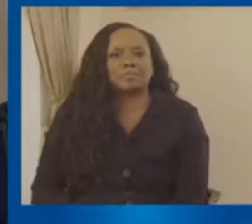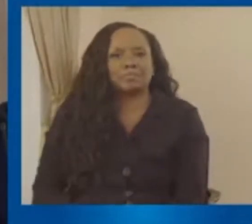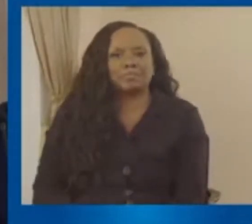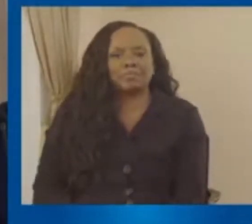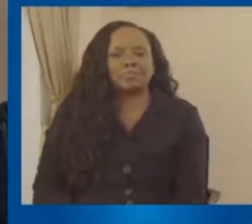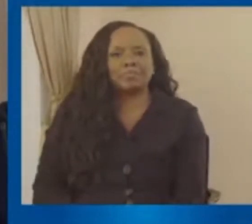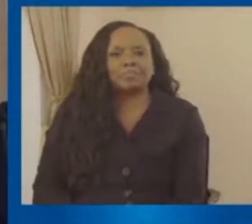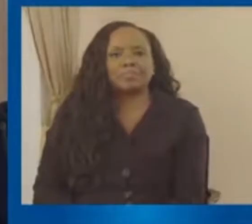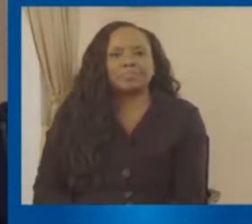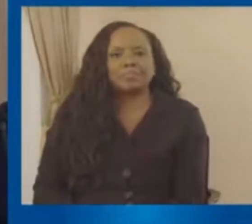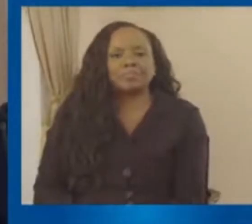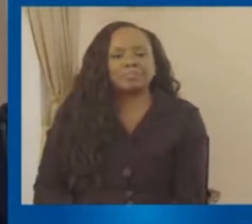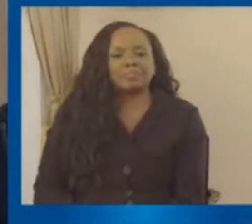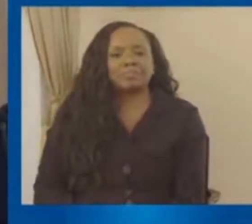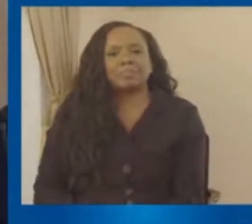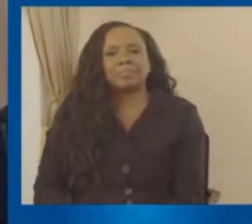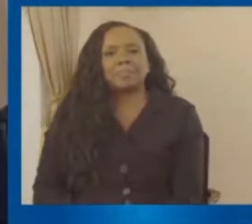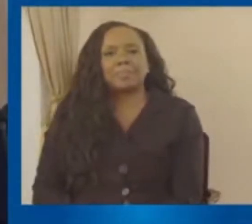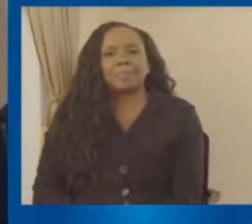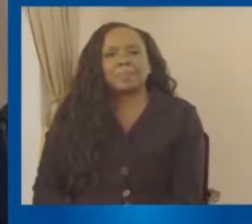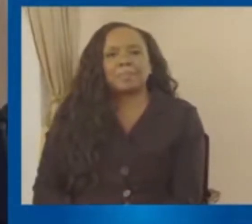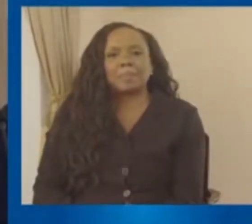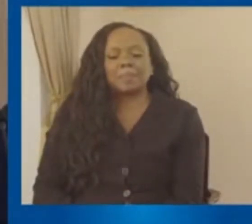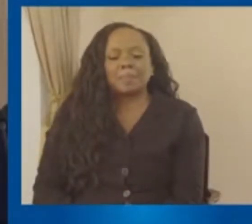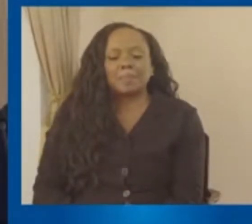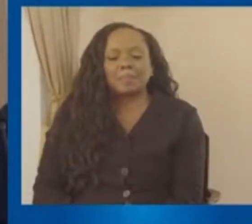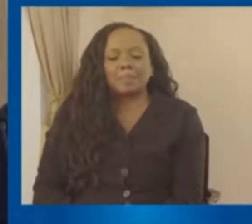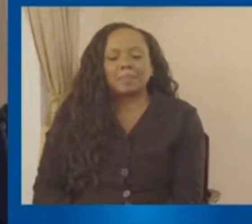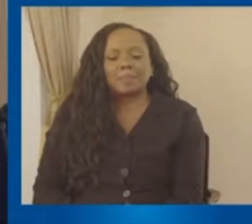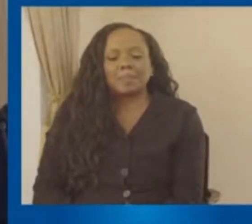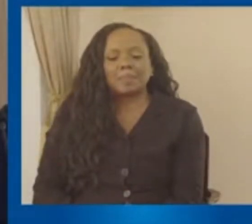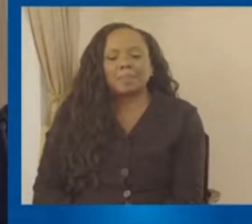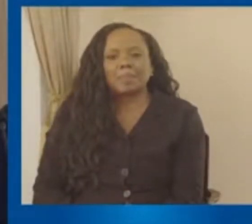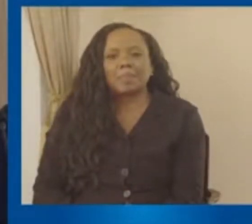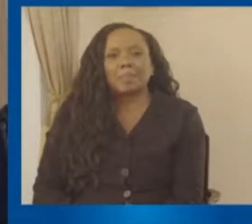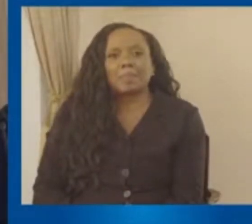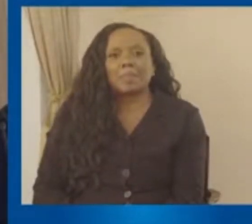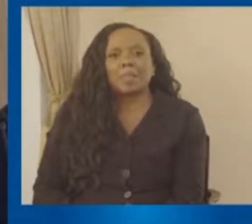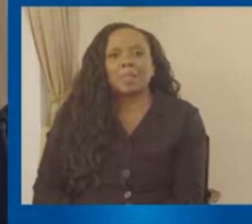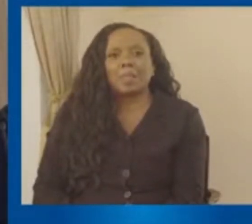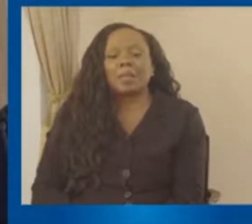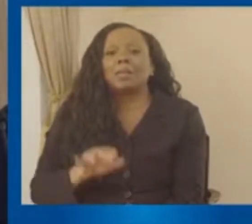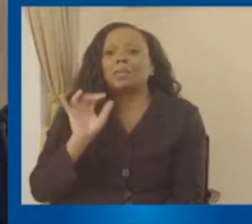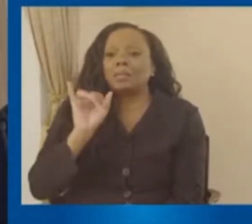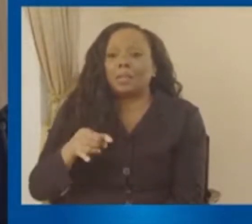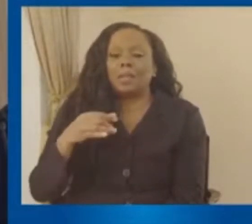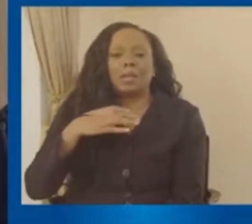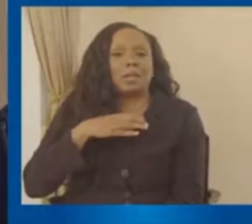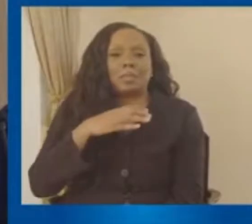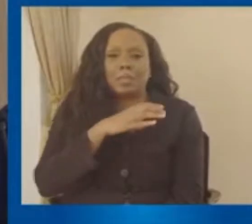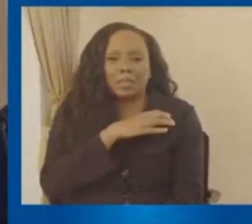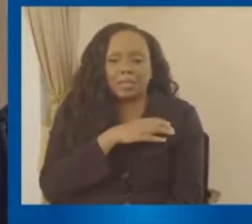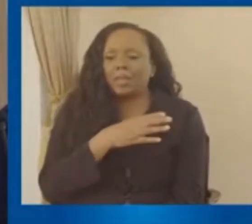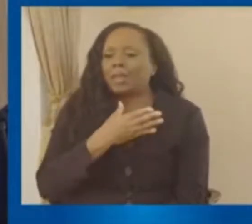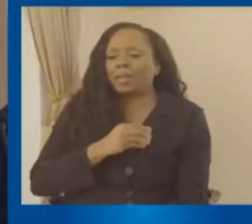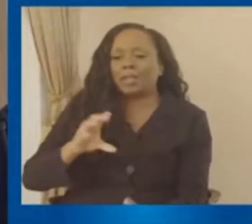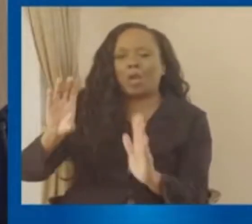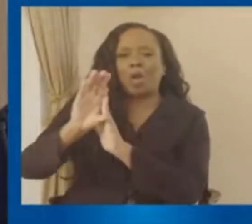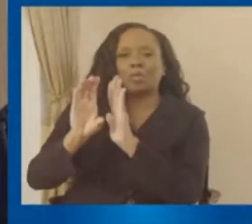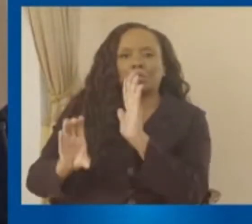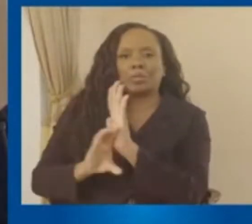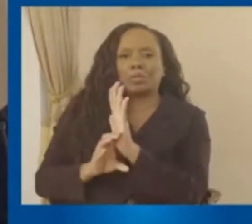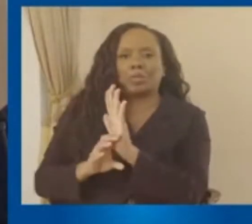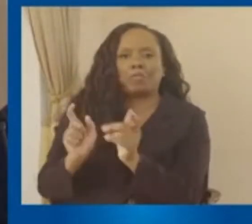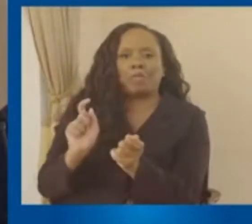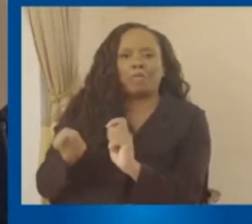not intended to take the place of the work currently being done by the Constitutional Reform Commission. You will know